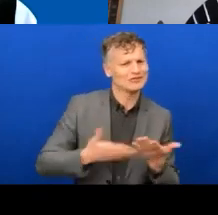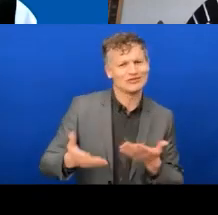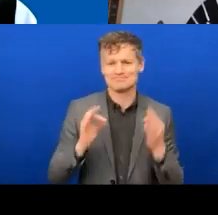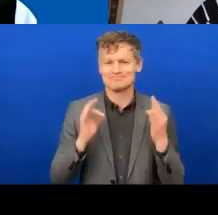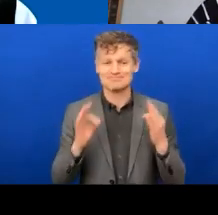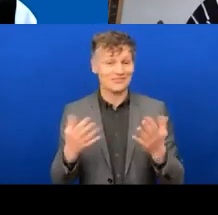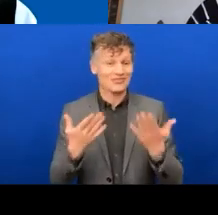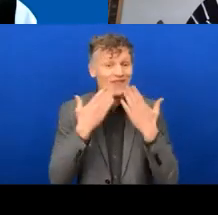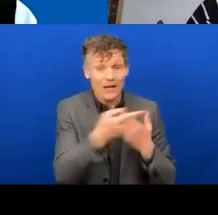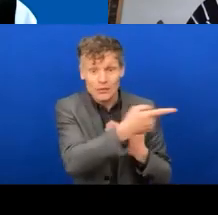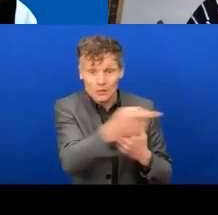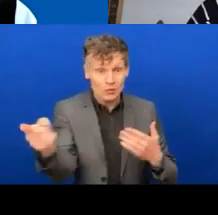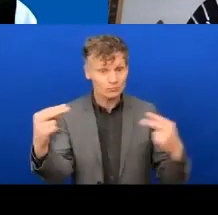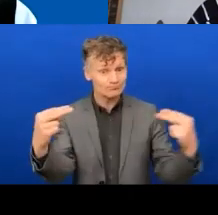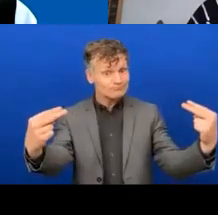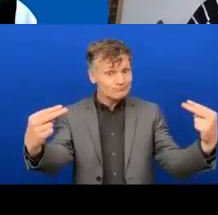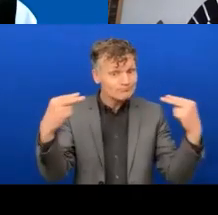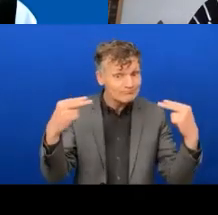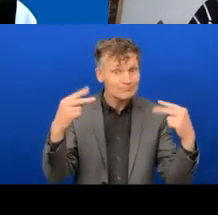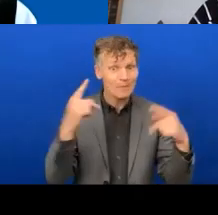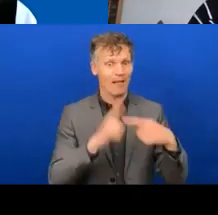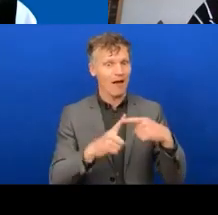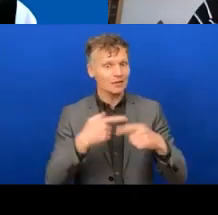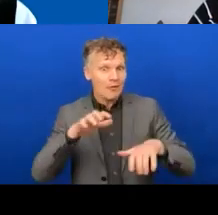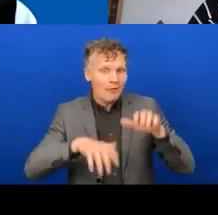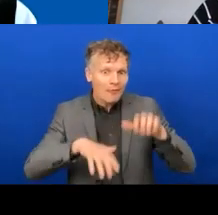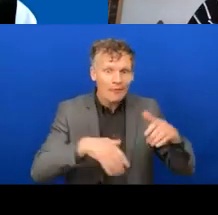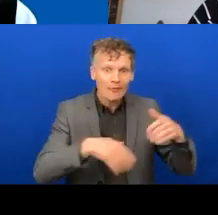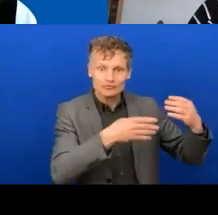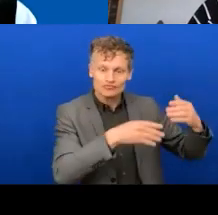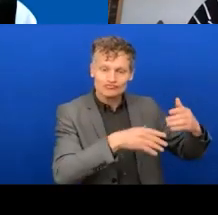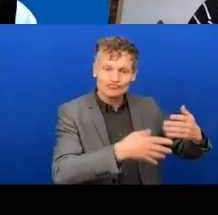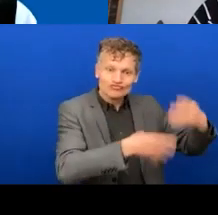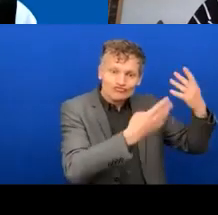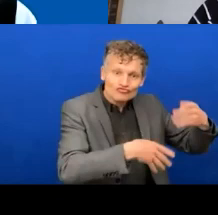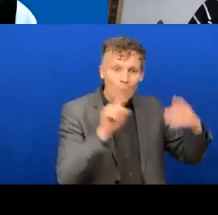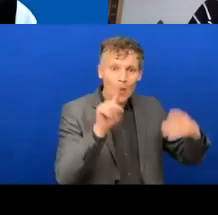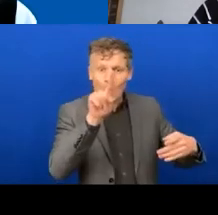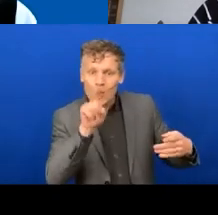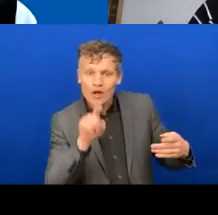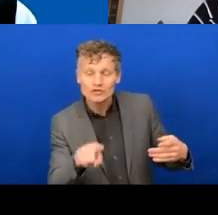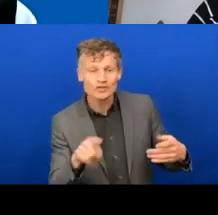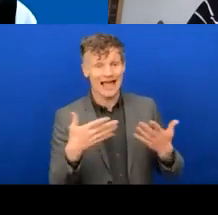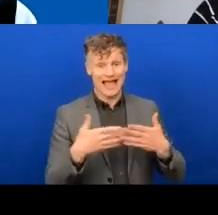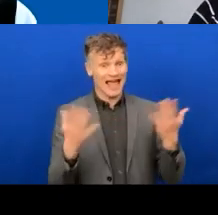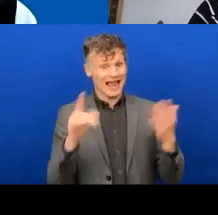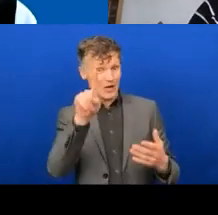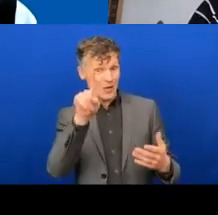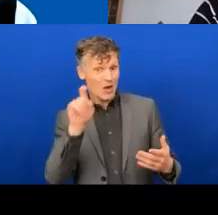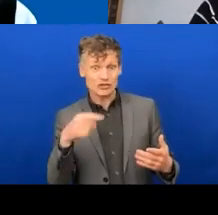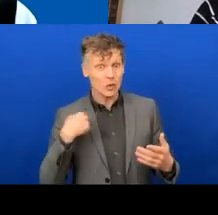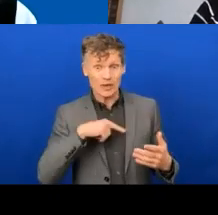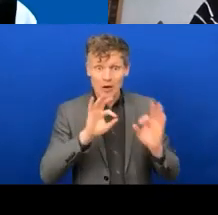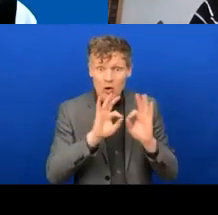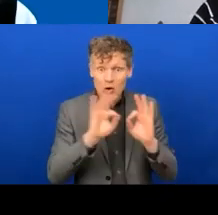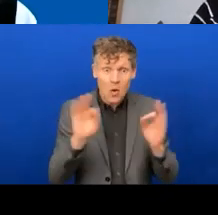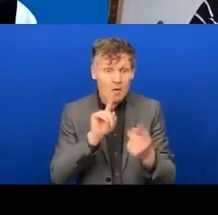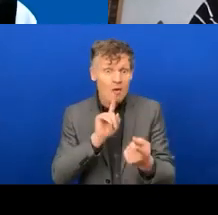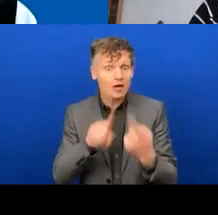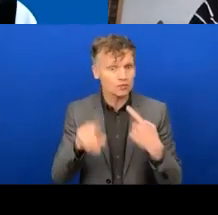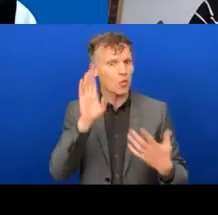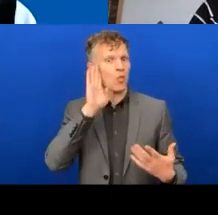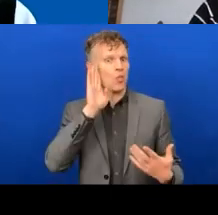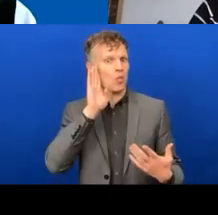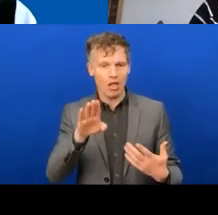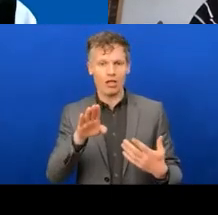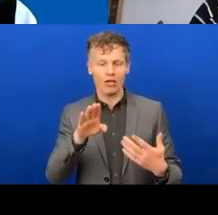for listening and engaging through your questions. We will collect all, any of the unanswered questions and follow up on those that